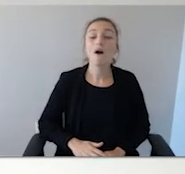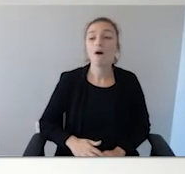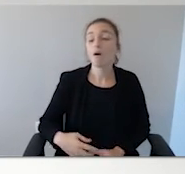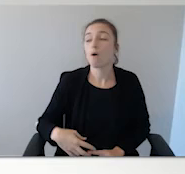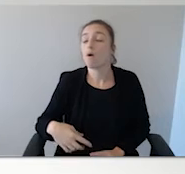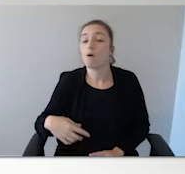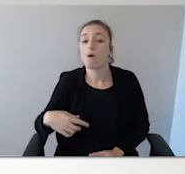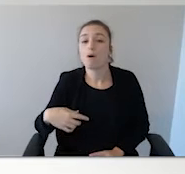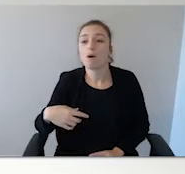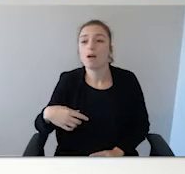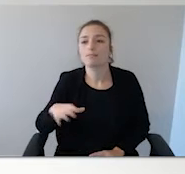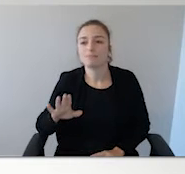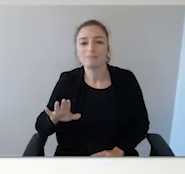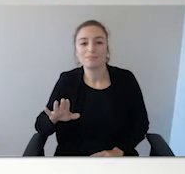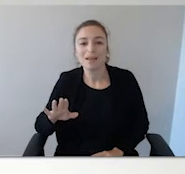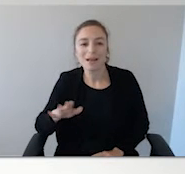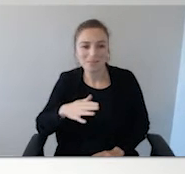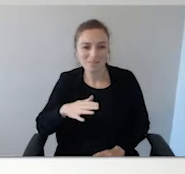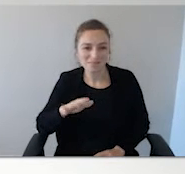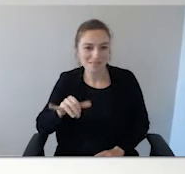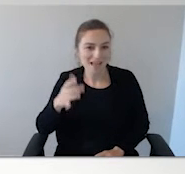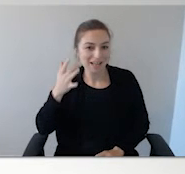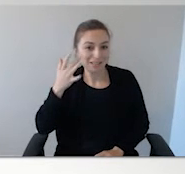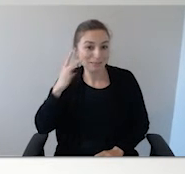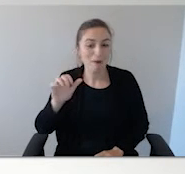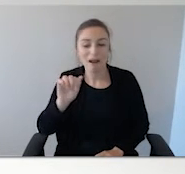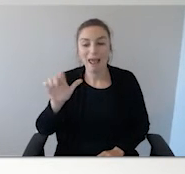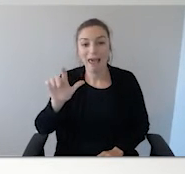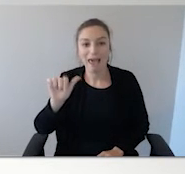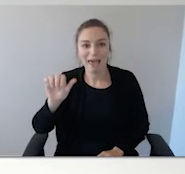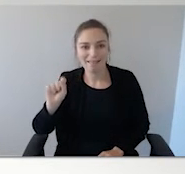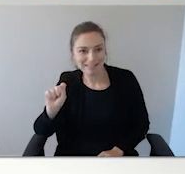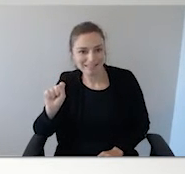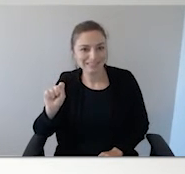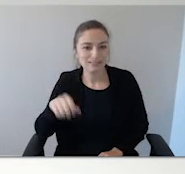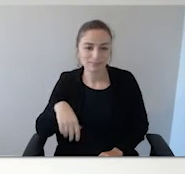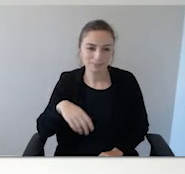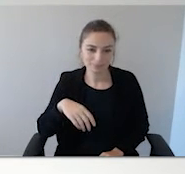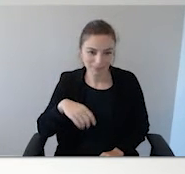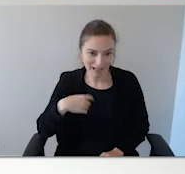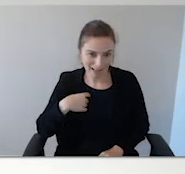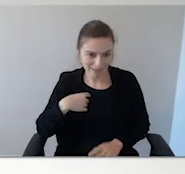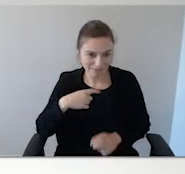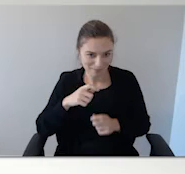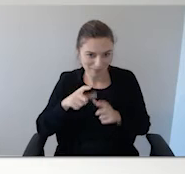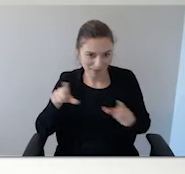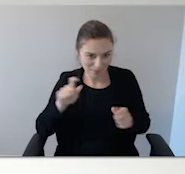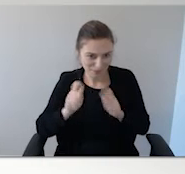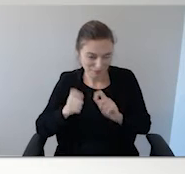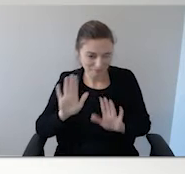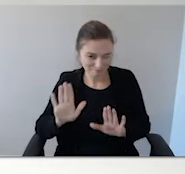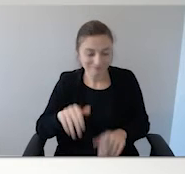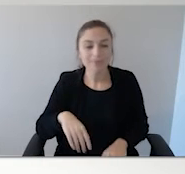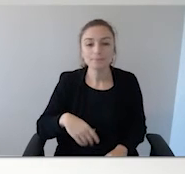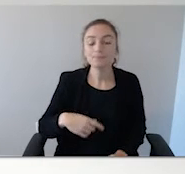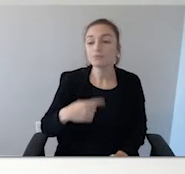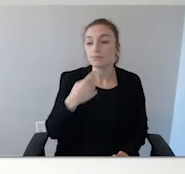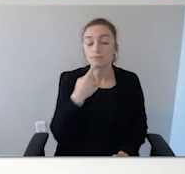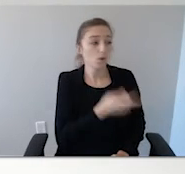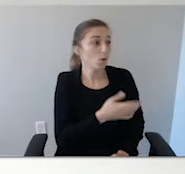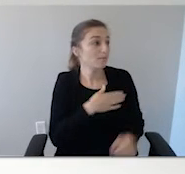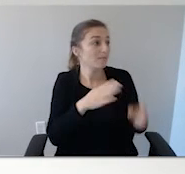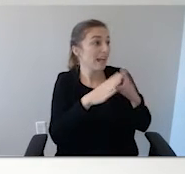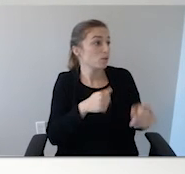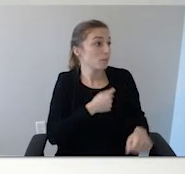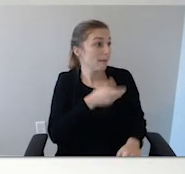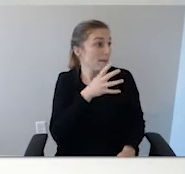I altered my language there. They think they're being smart-alecks. Because they're answering the question exactly the way they were taught. Where do you live? I live in a house with